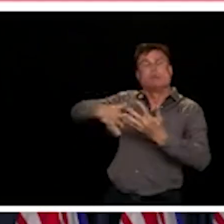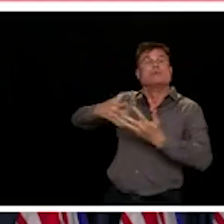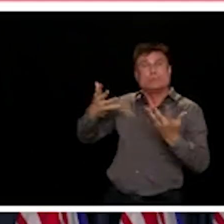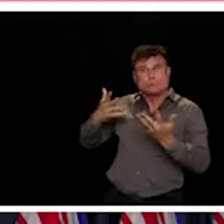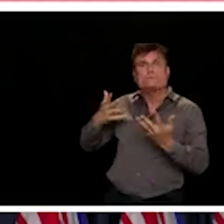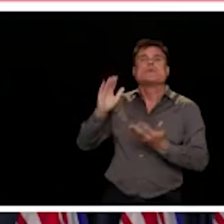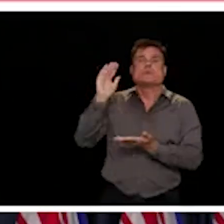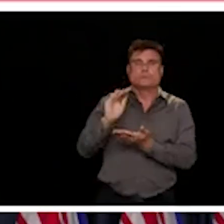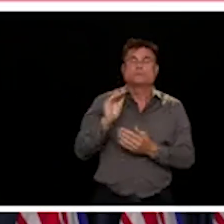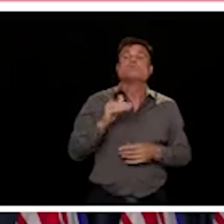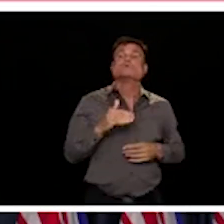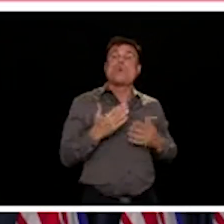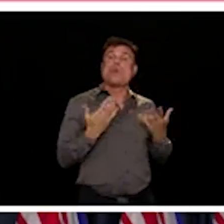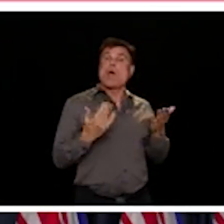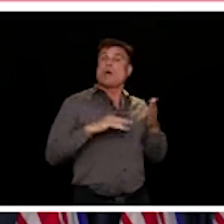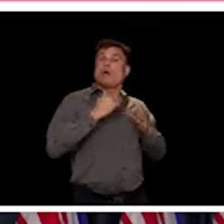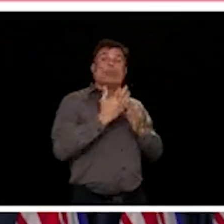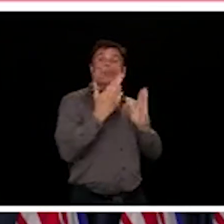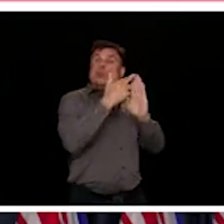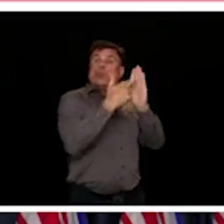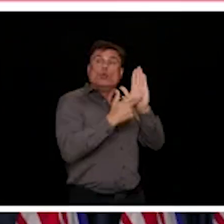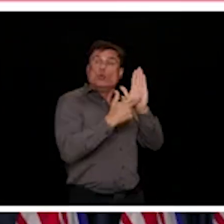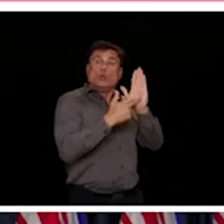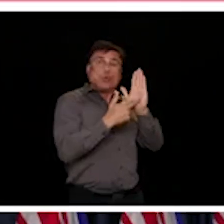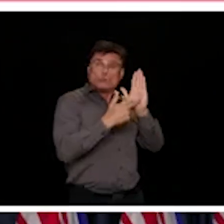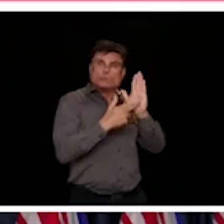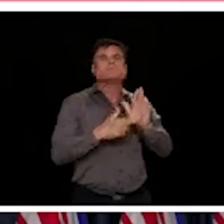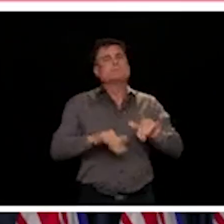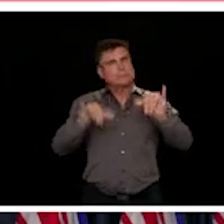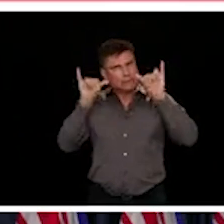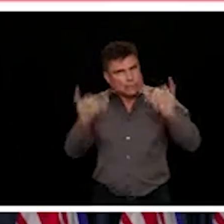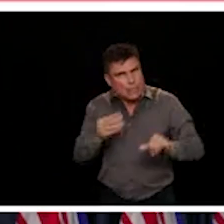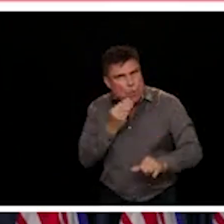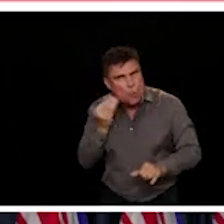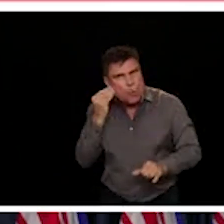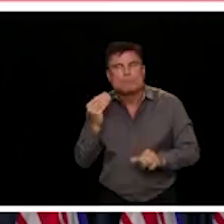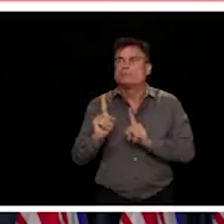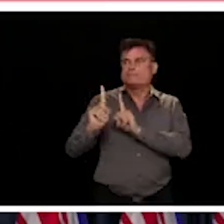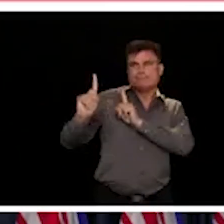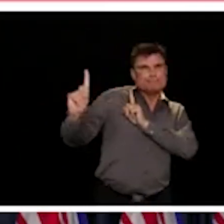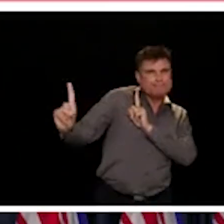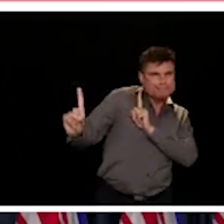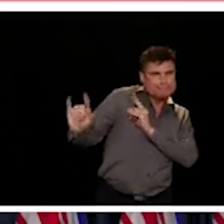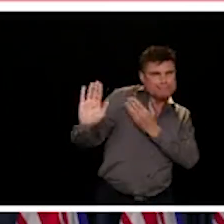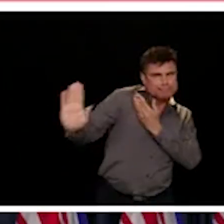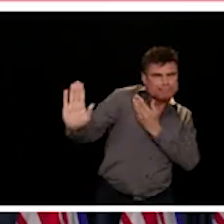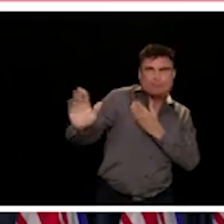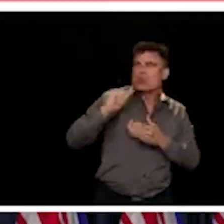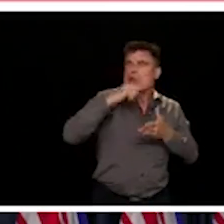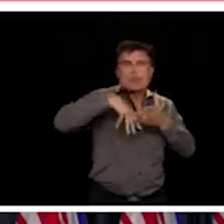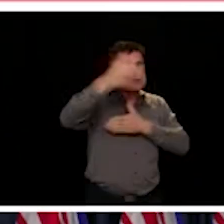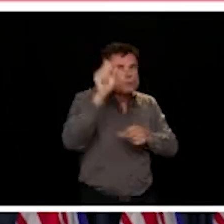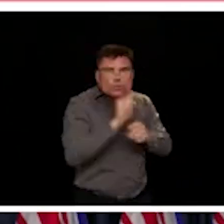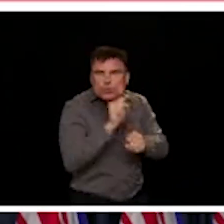into most retail workplaces, we were down around 30% of our usual contacts. As we've started